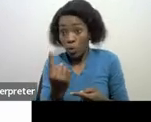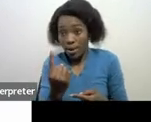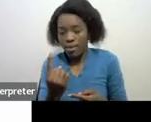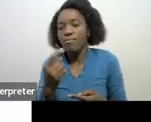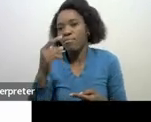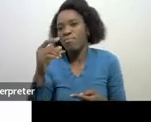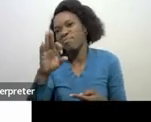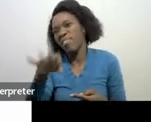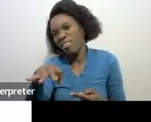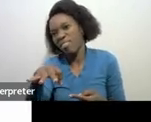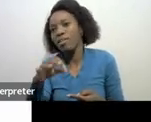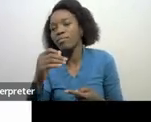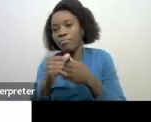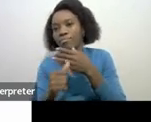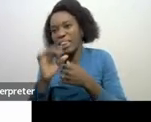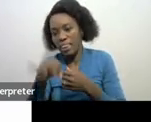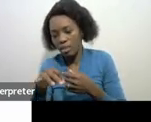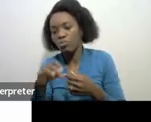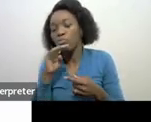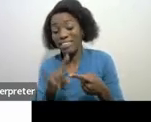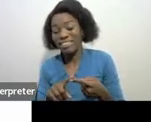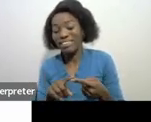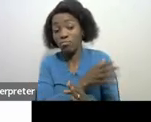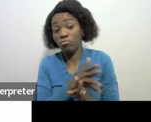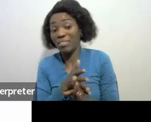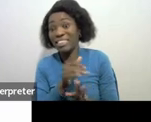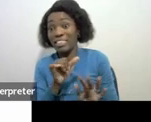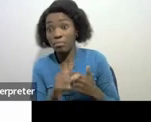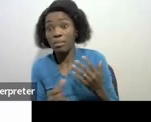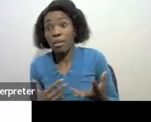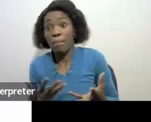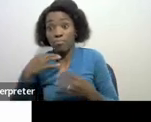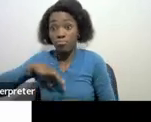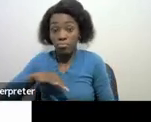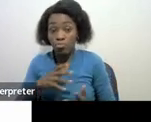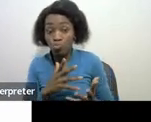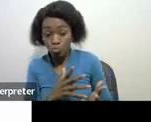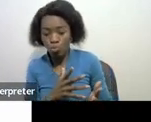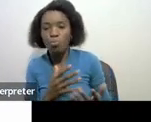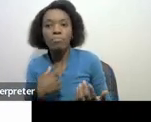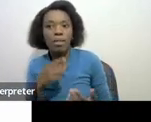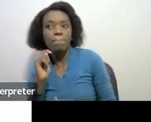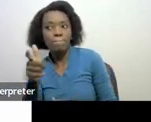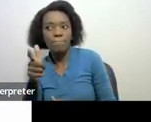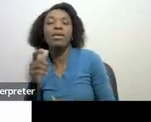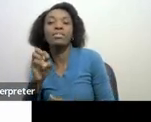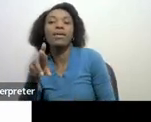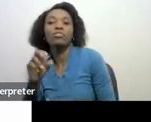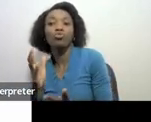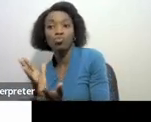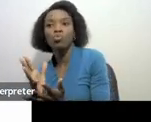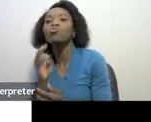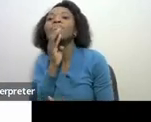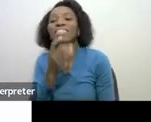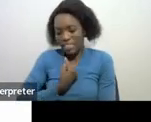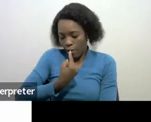that within these six months this is what I've received I request to or I'm paying starts over so you'll be doing your own